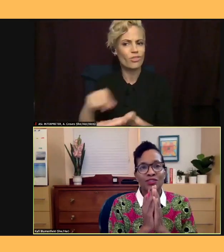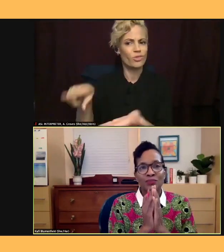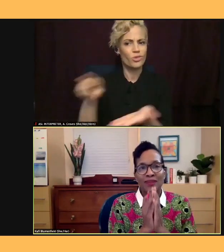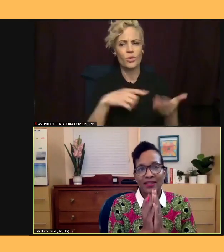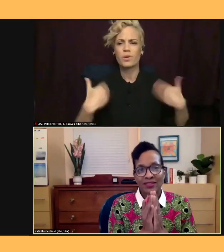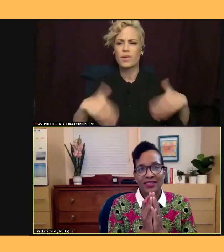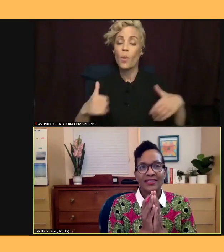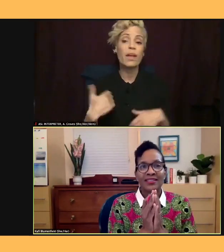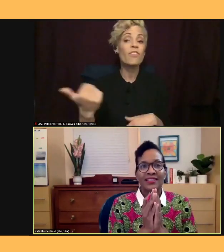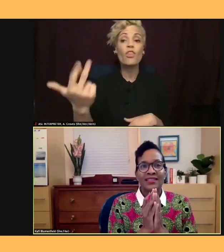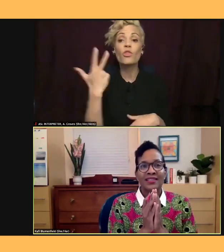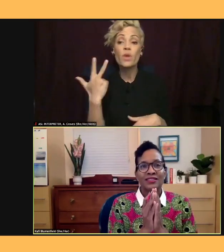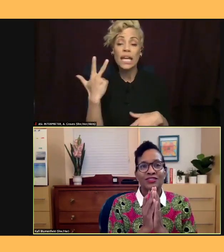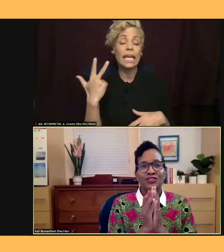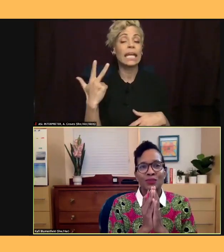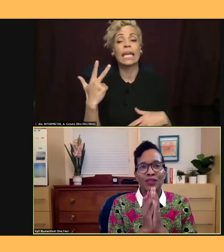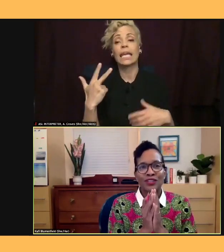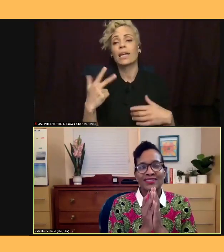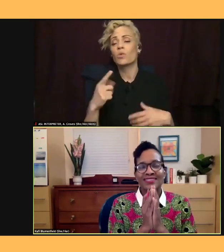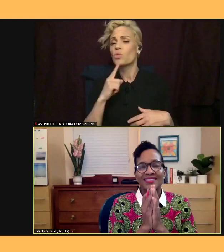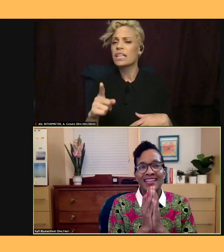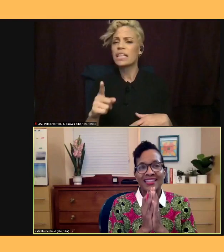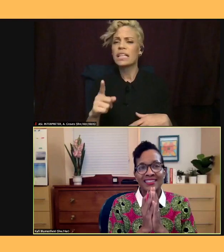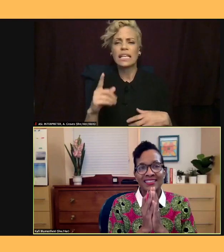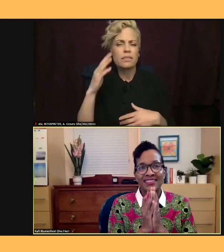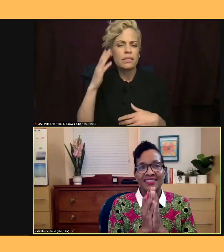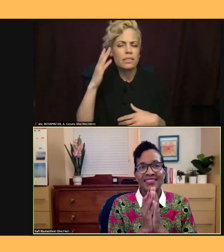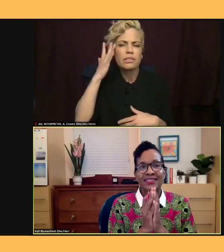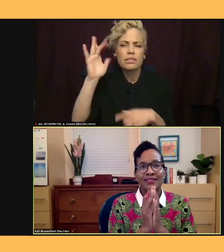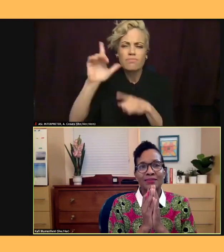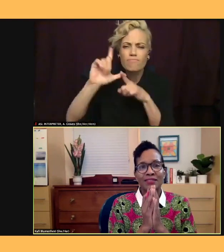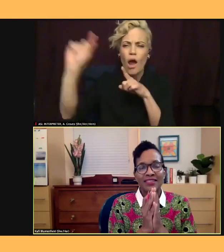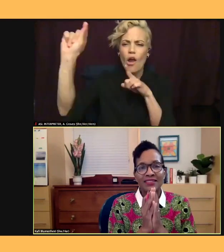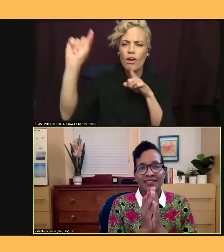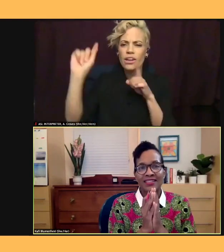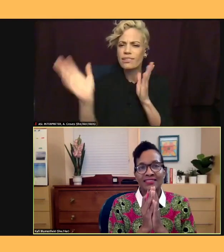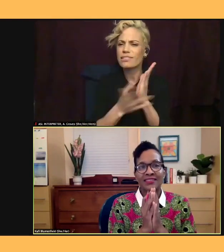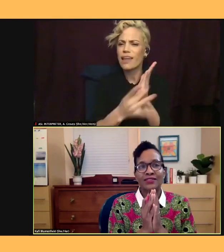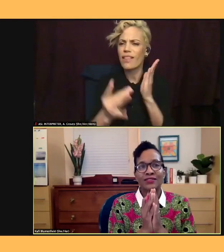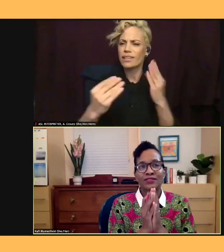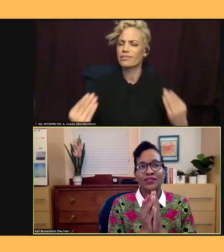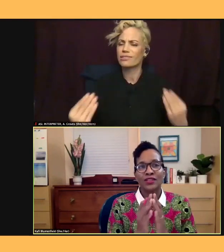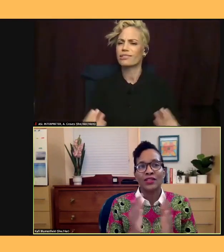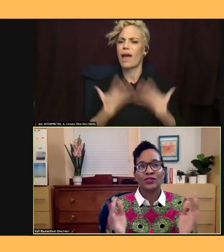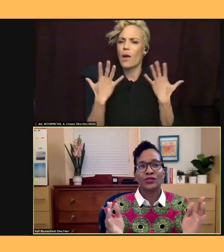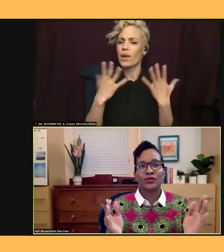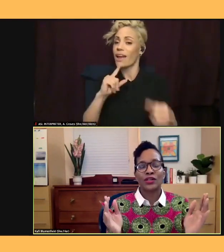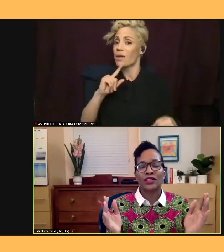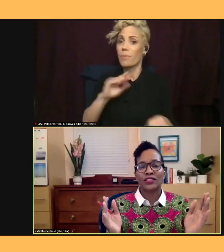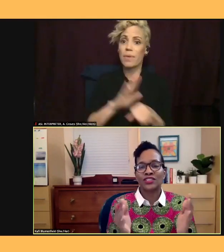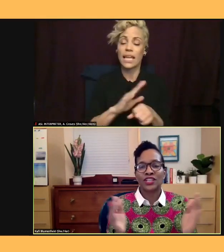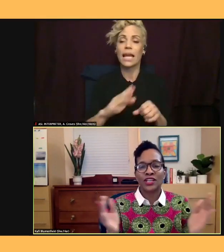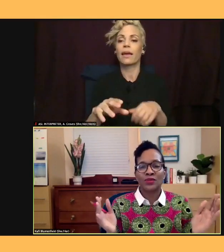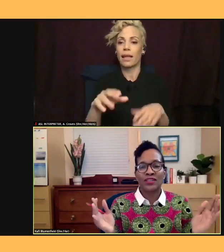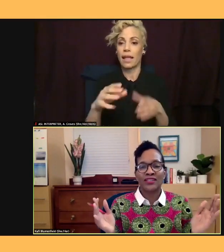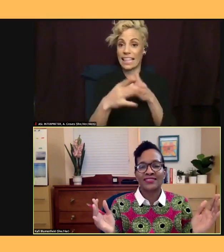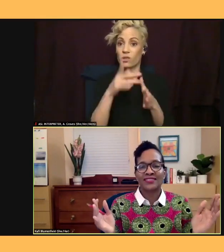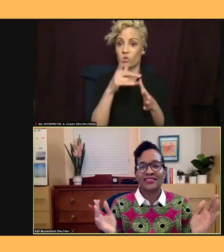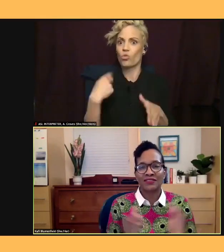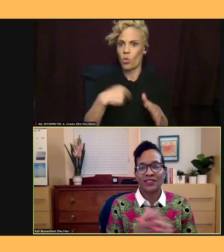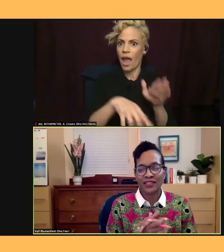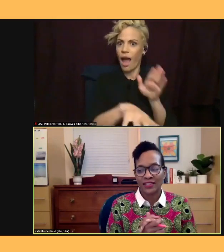inspiring, smart, talented, and committed elected leaders who are going to share with us this evening